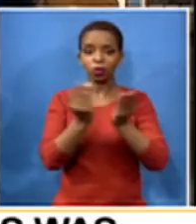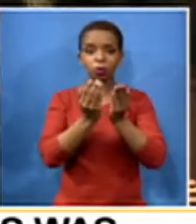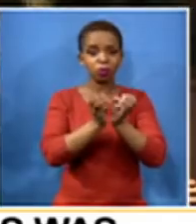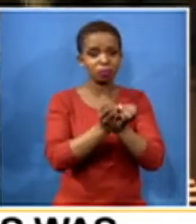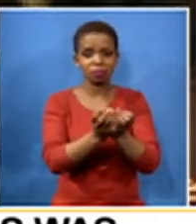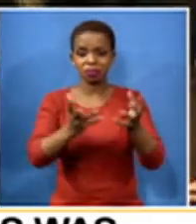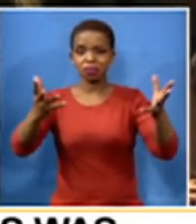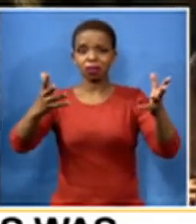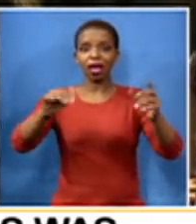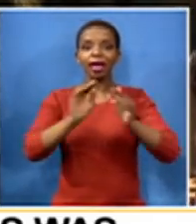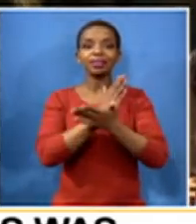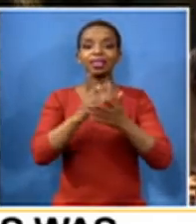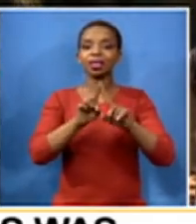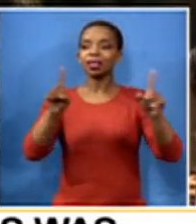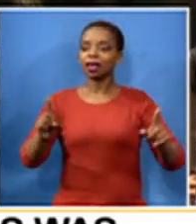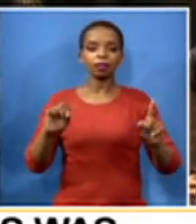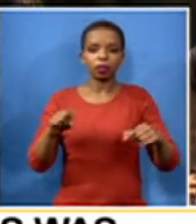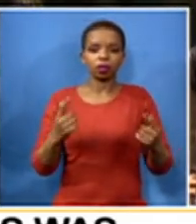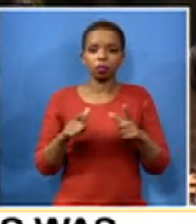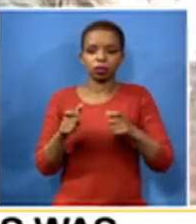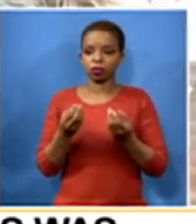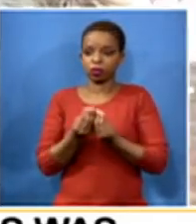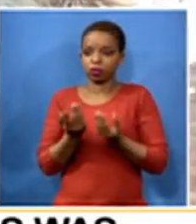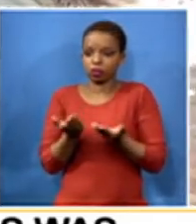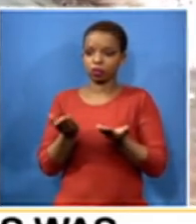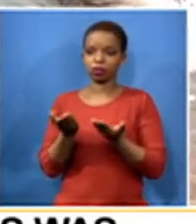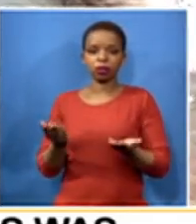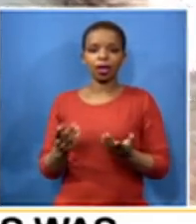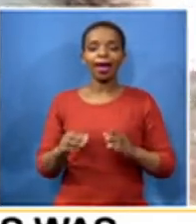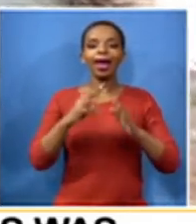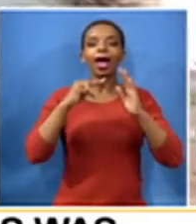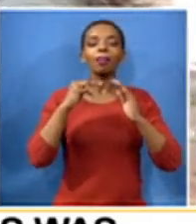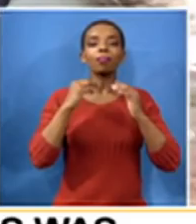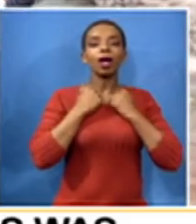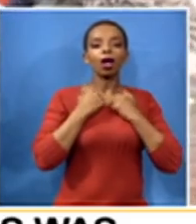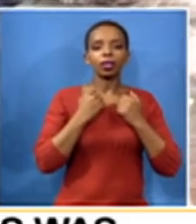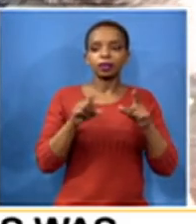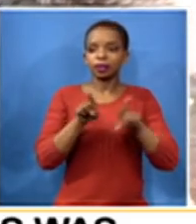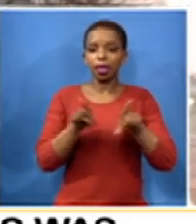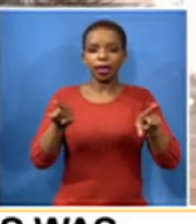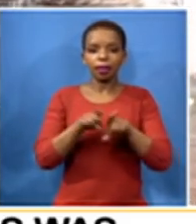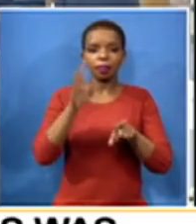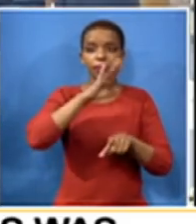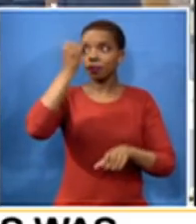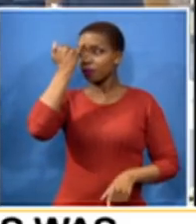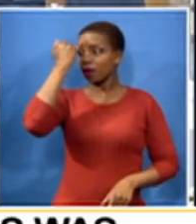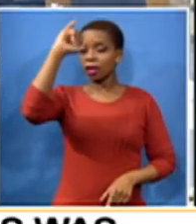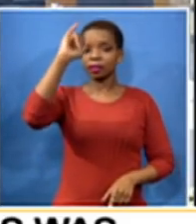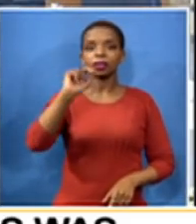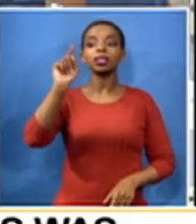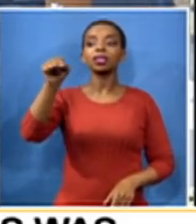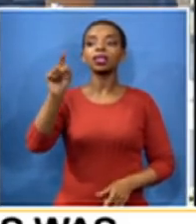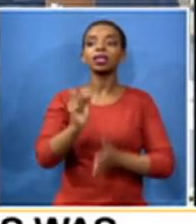no clue how they're going to do this the parents have no idea of the models that they are going to be there but now has made reference to the government